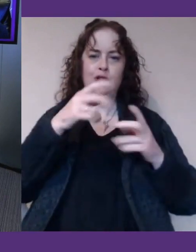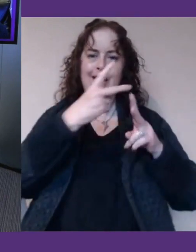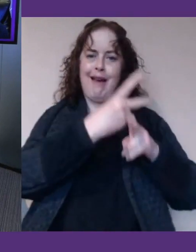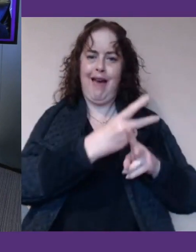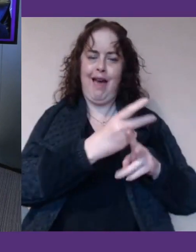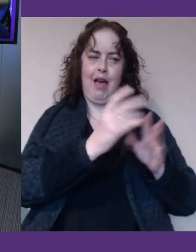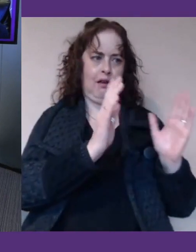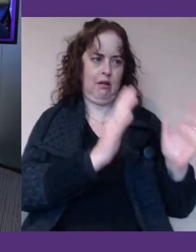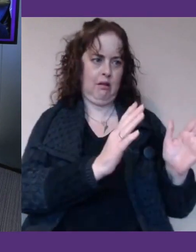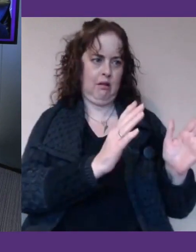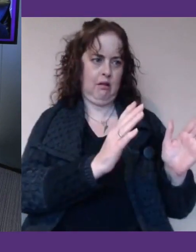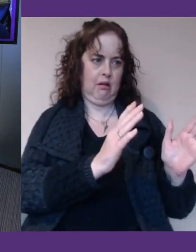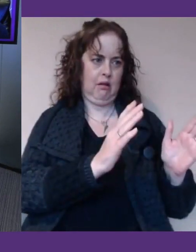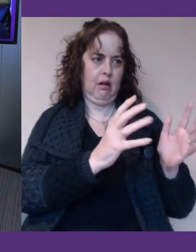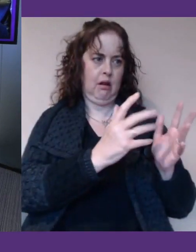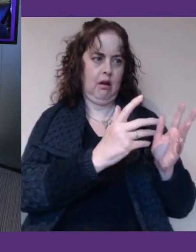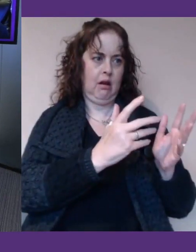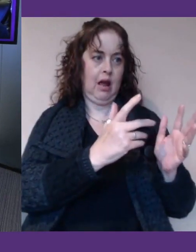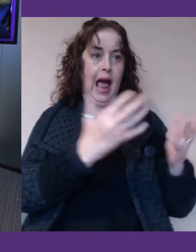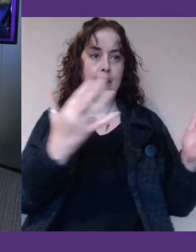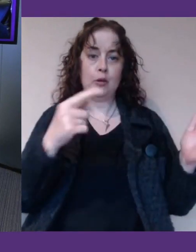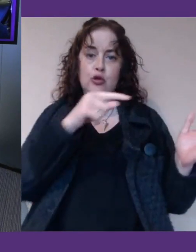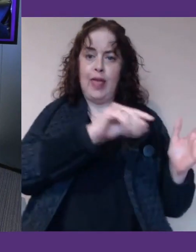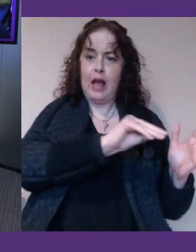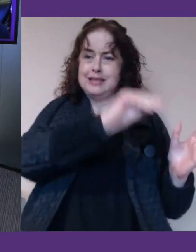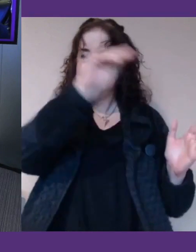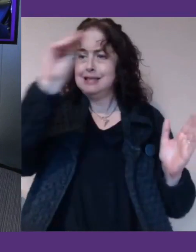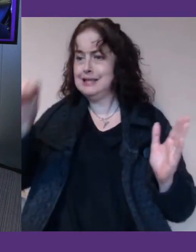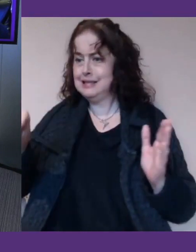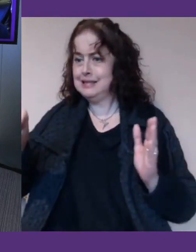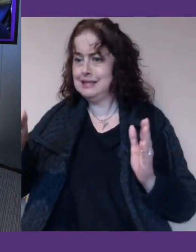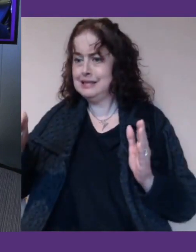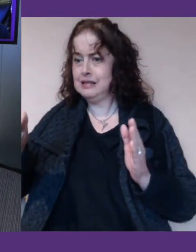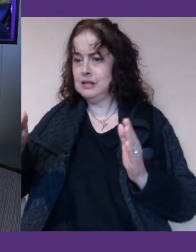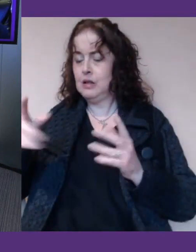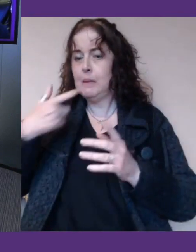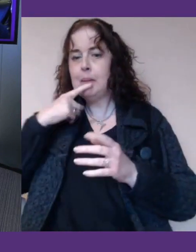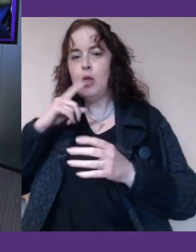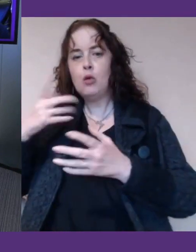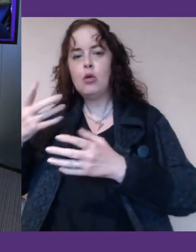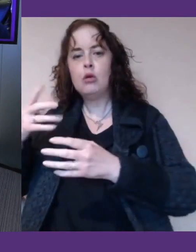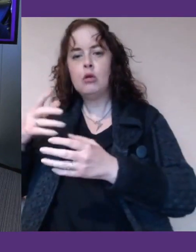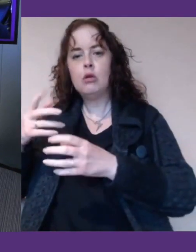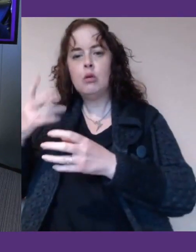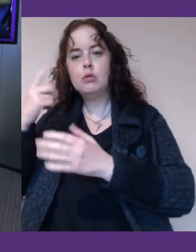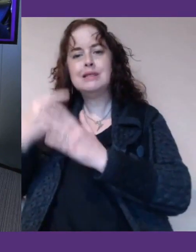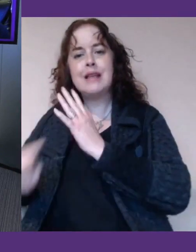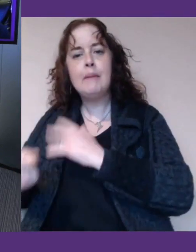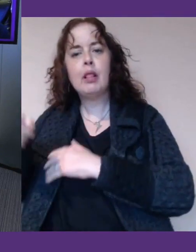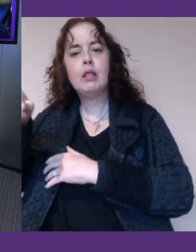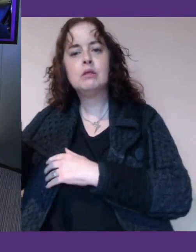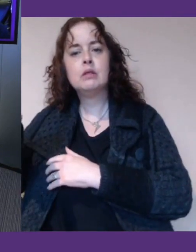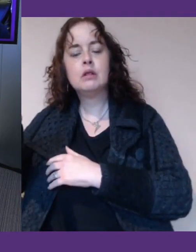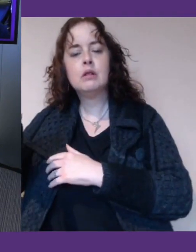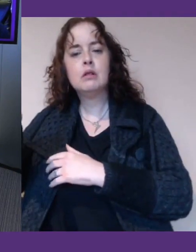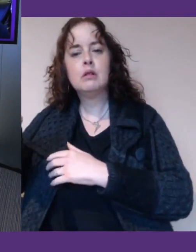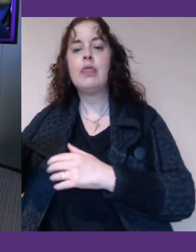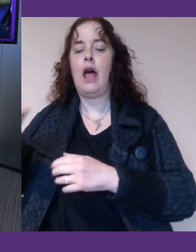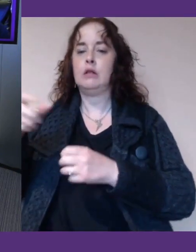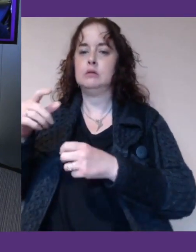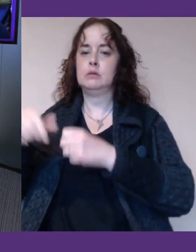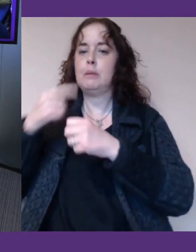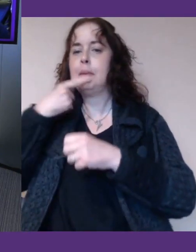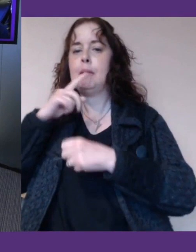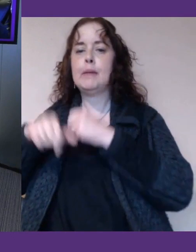is getting into the hands of care recipients. And yet, of course, that's what's going to allow people to be much more independent. That's it.